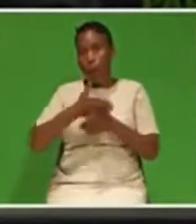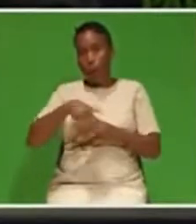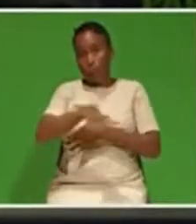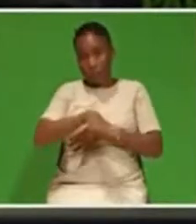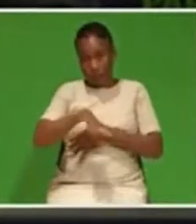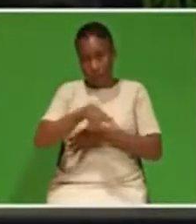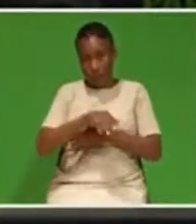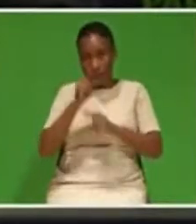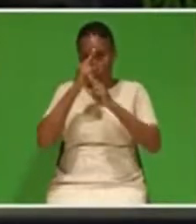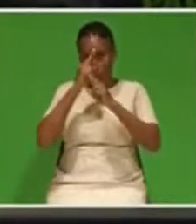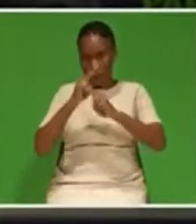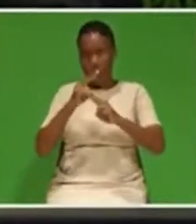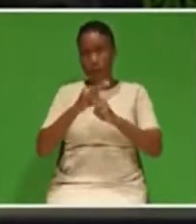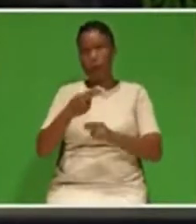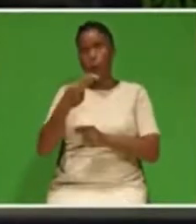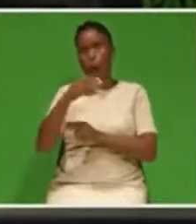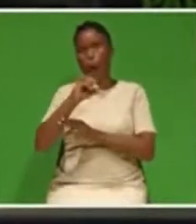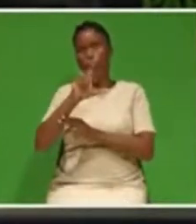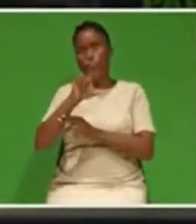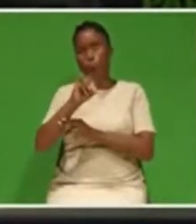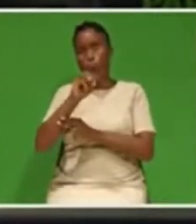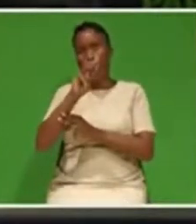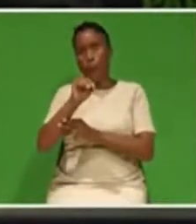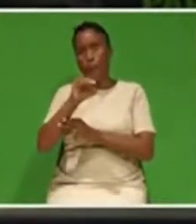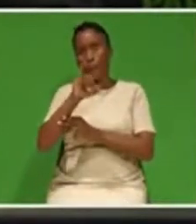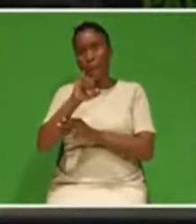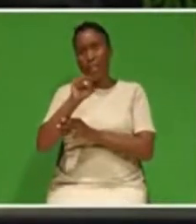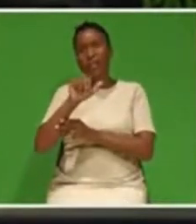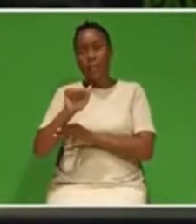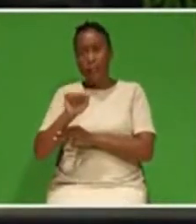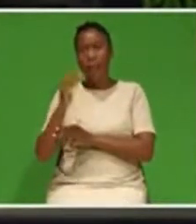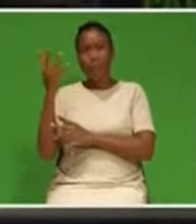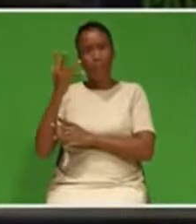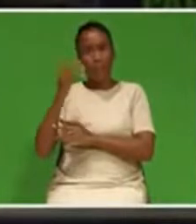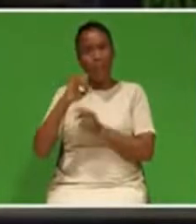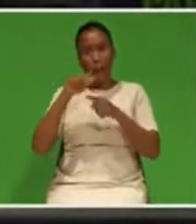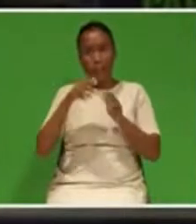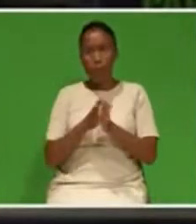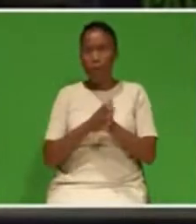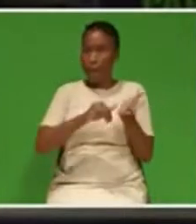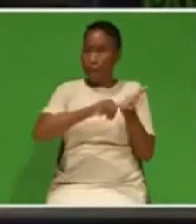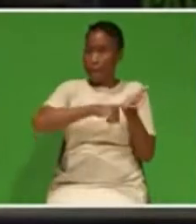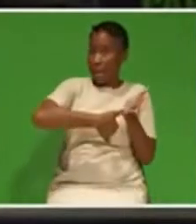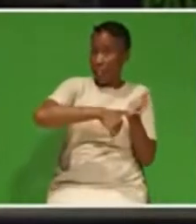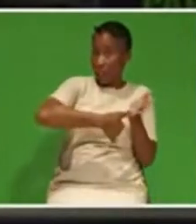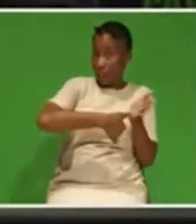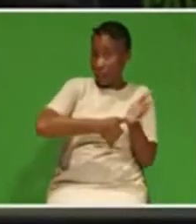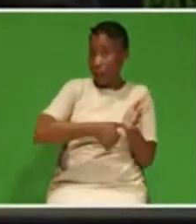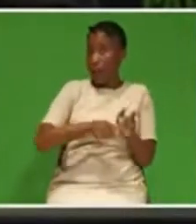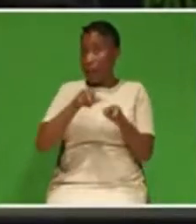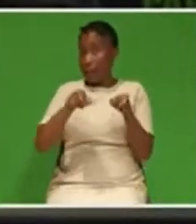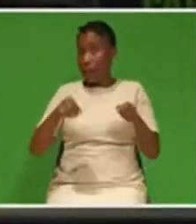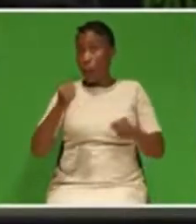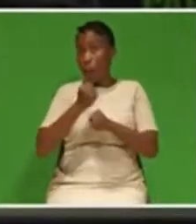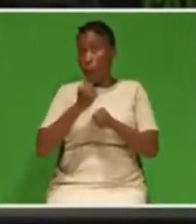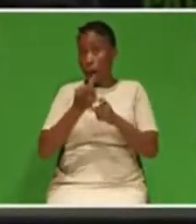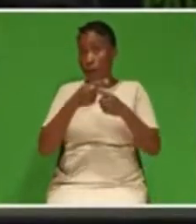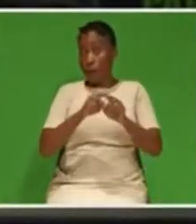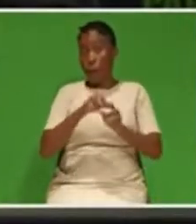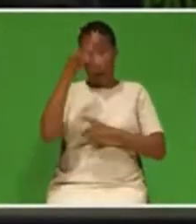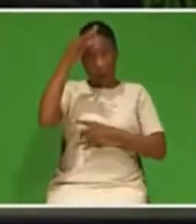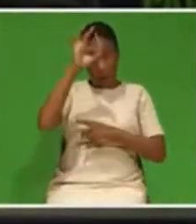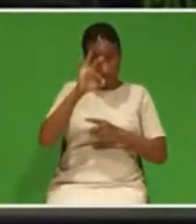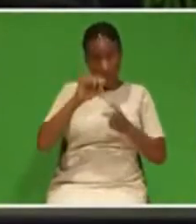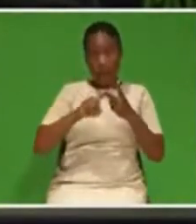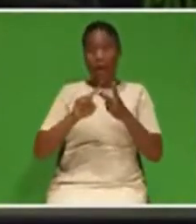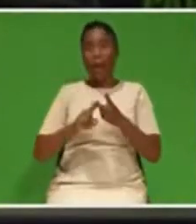Holomesa has raised the issue of pensions of civil servants and military veterans from the